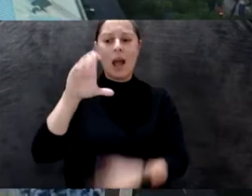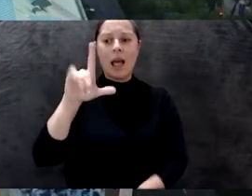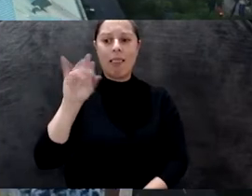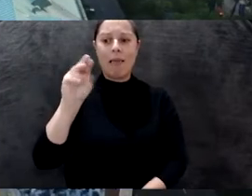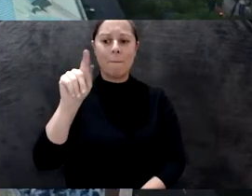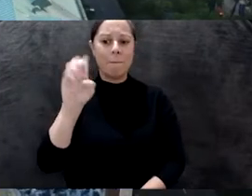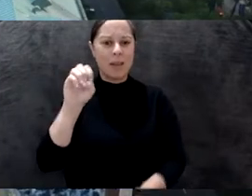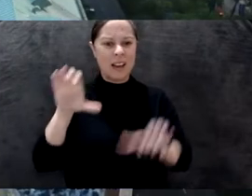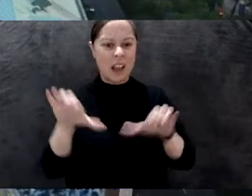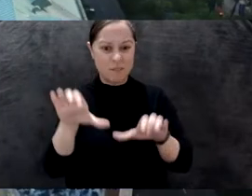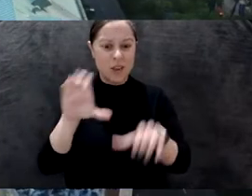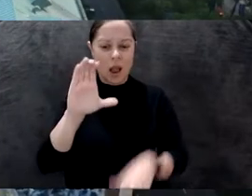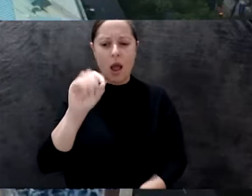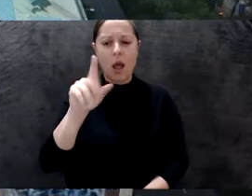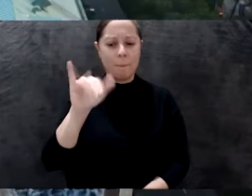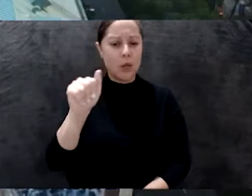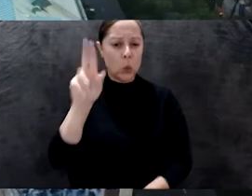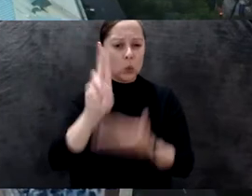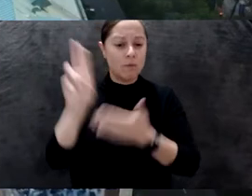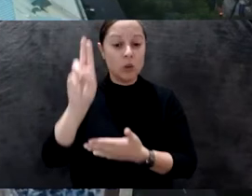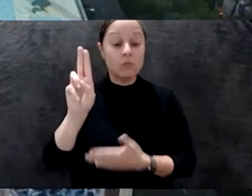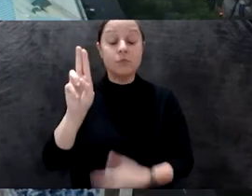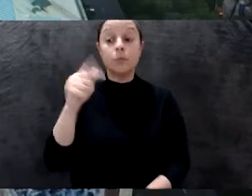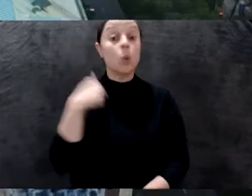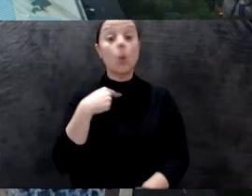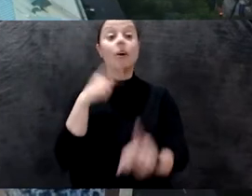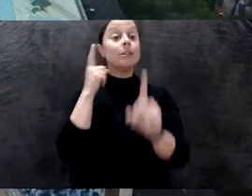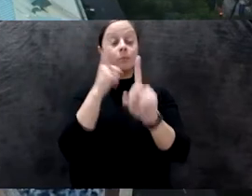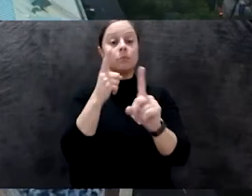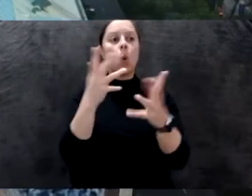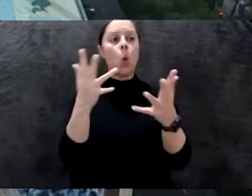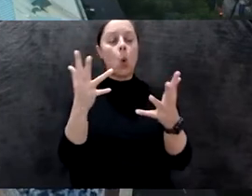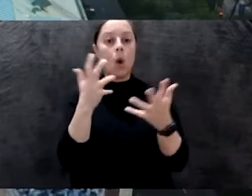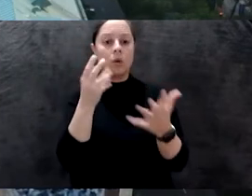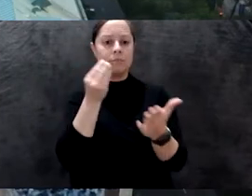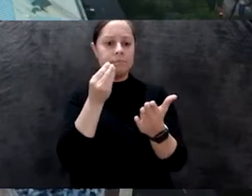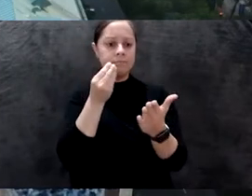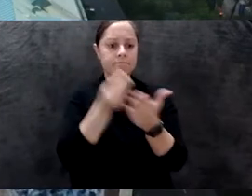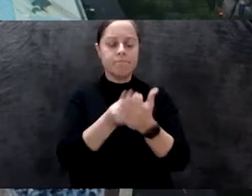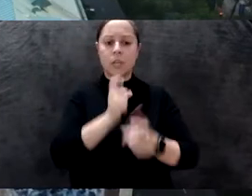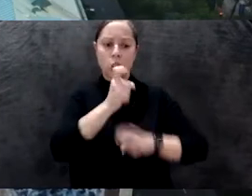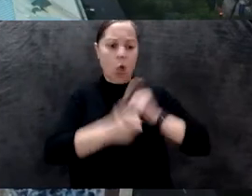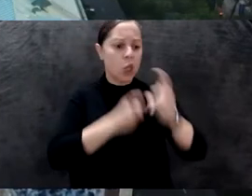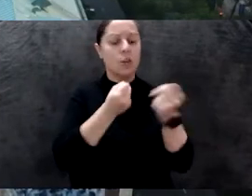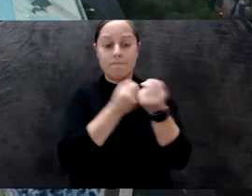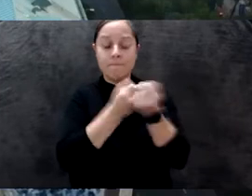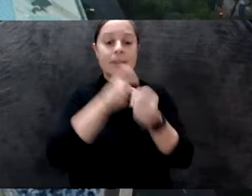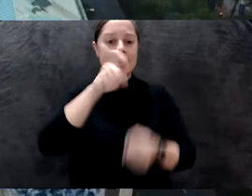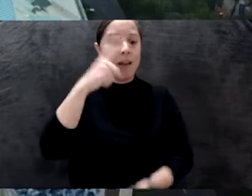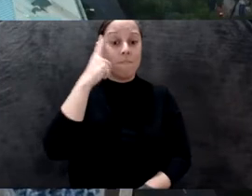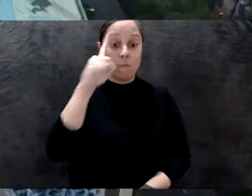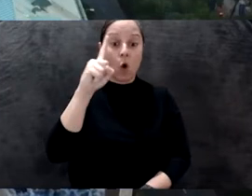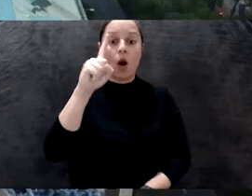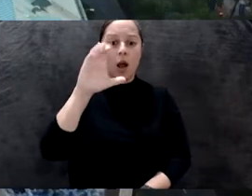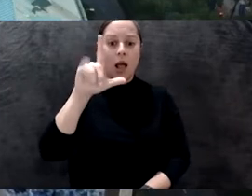Our school aims to provide the scholarship needed to tackle the climate crisis and related problems, as